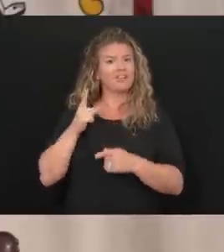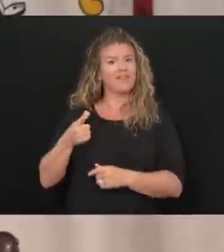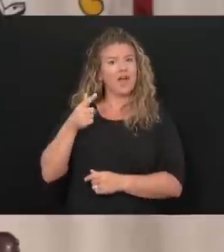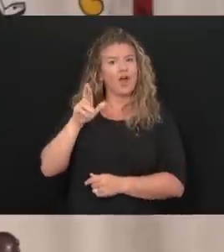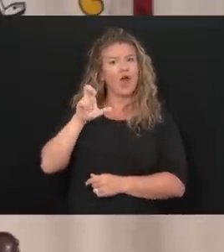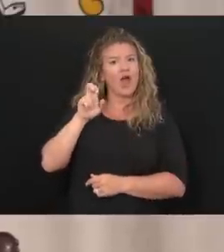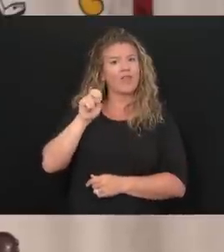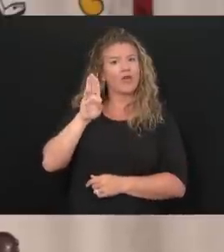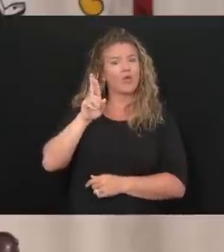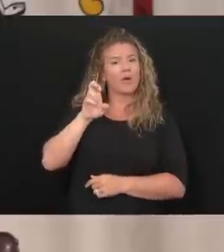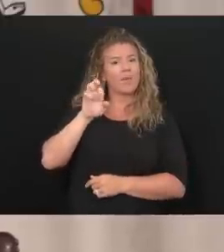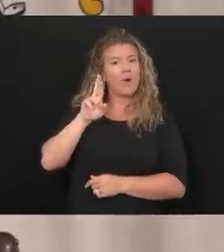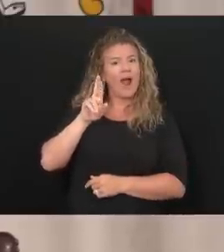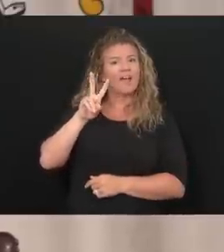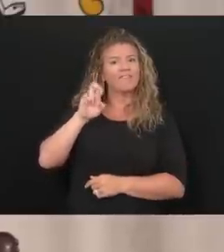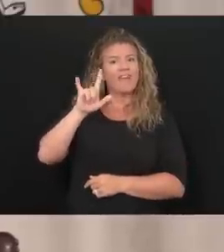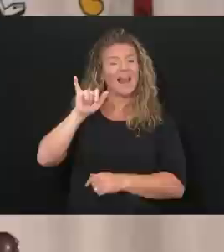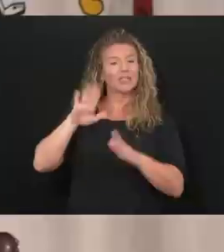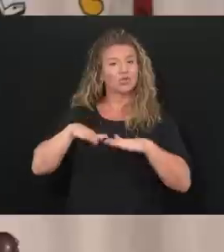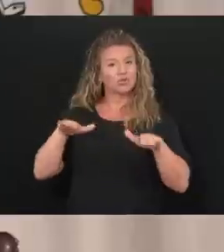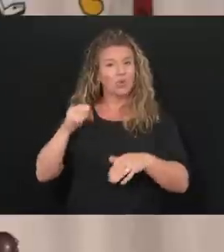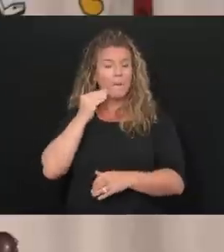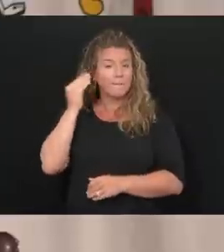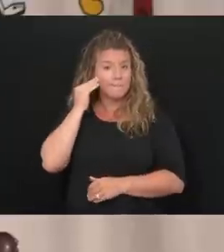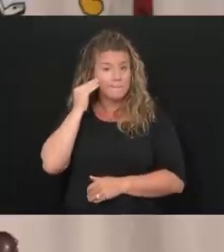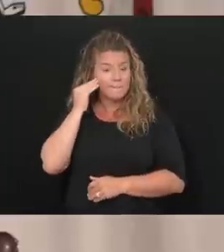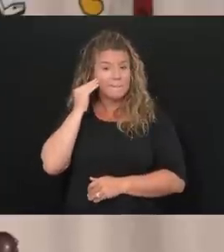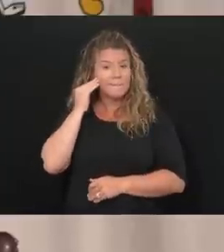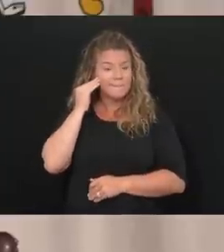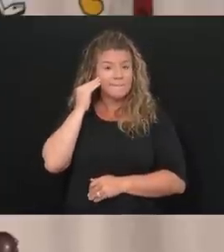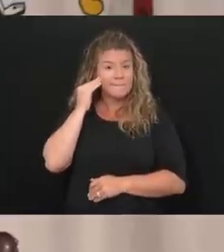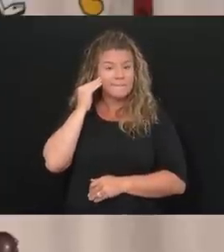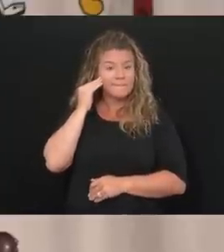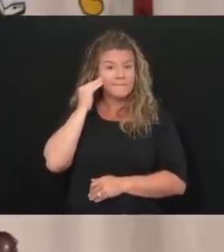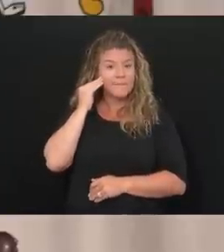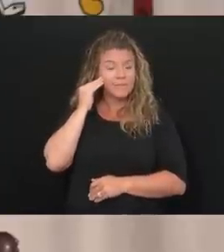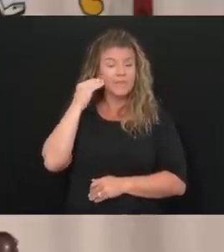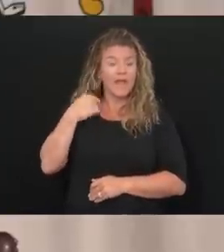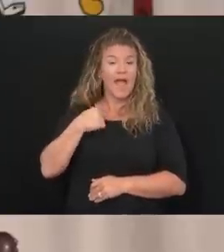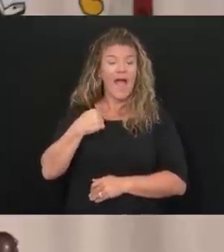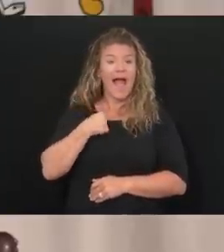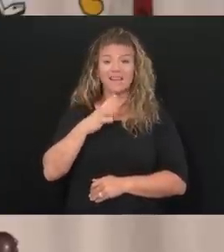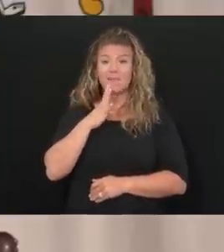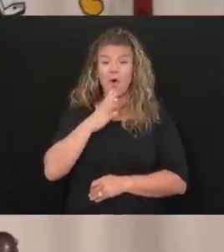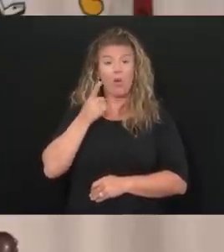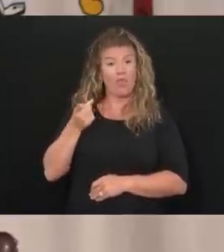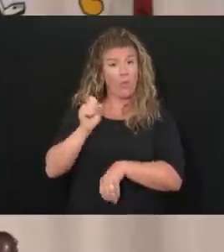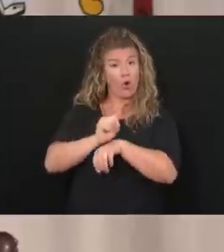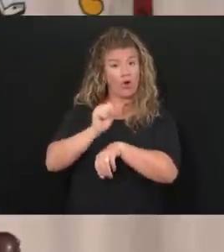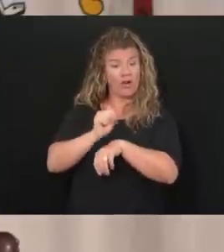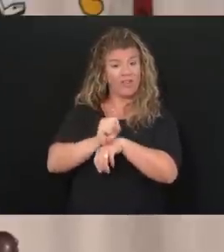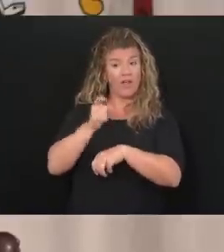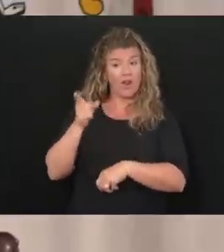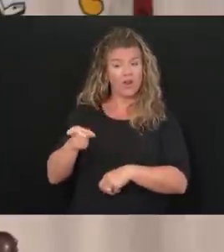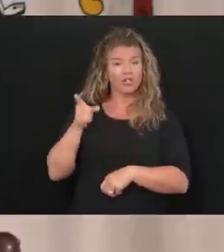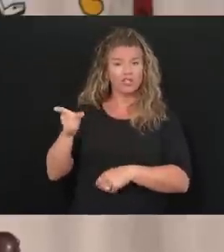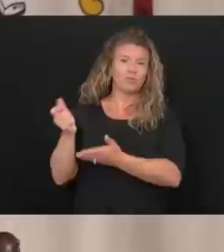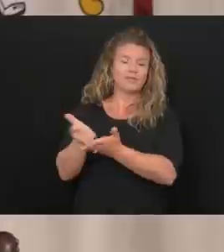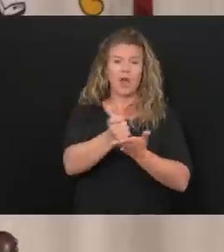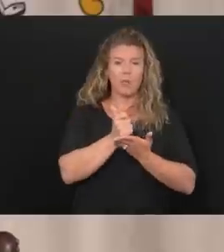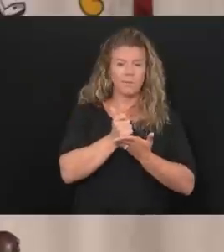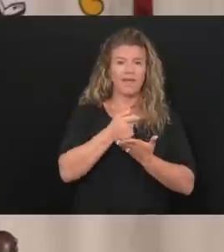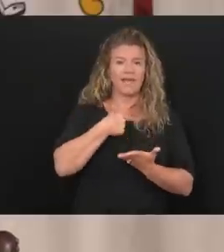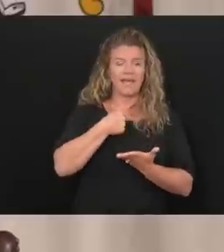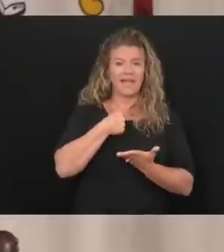Children's Hospital home. You know, I talked with one of the workers there and she was helping me